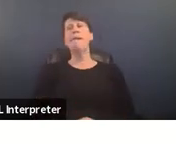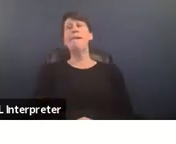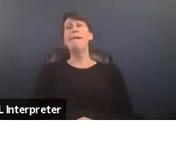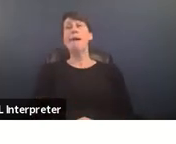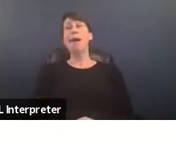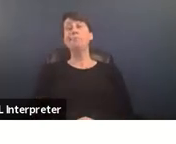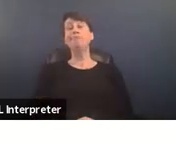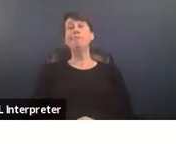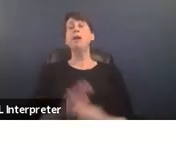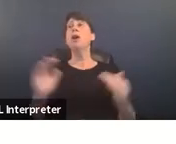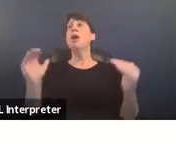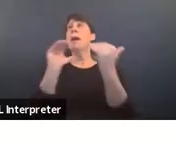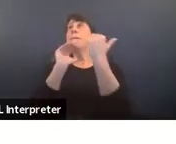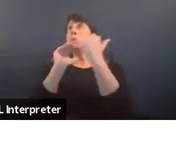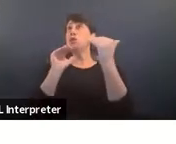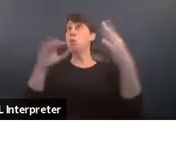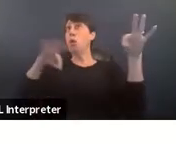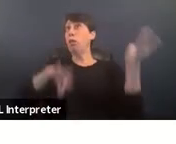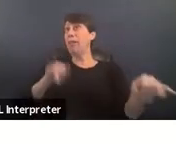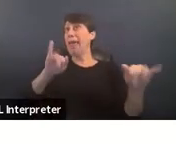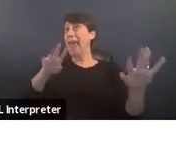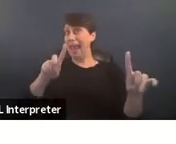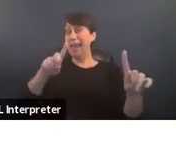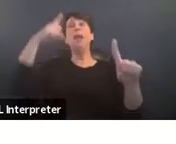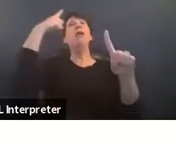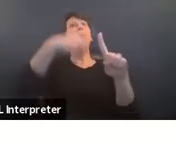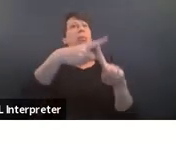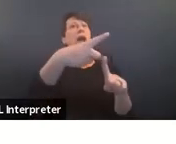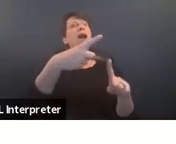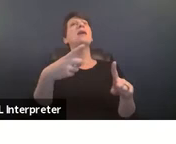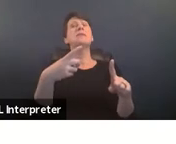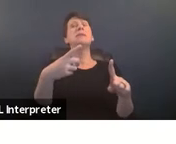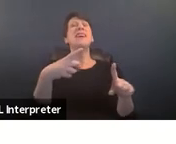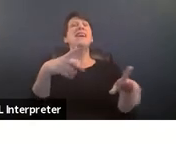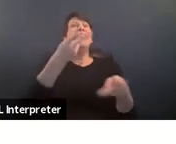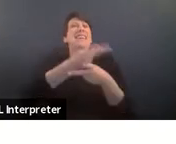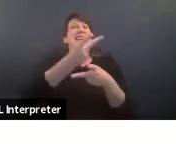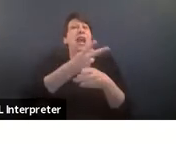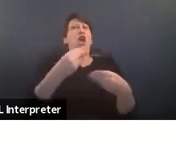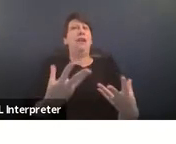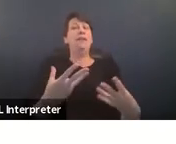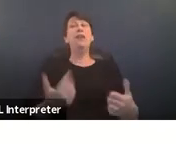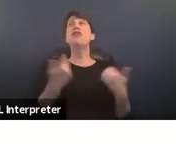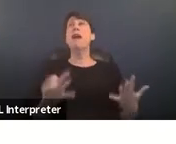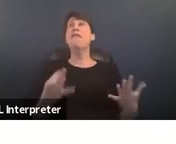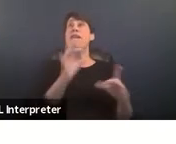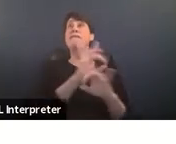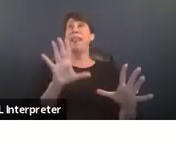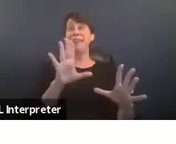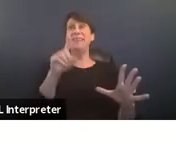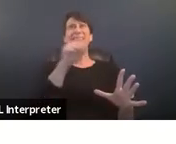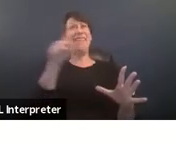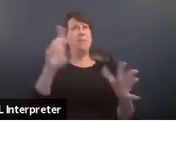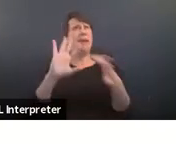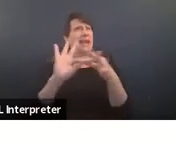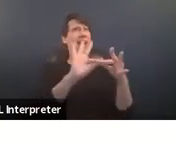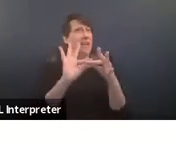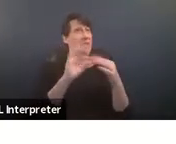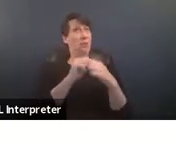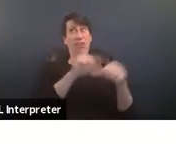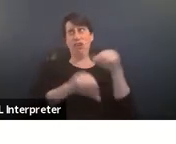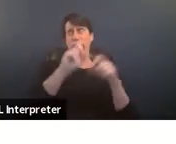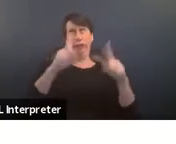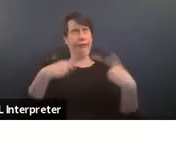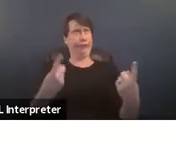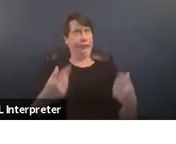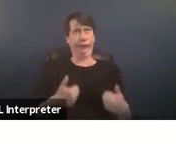mutual aid as well as family caregiving um survivors of violence have been connecting with one another for as long as